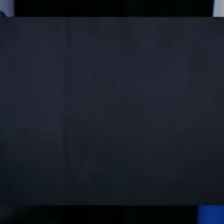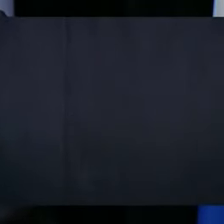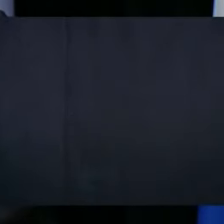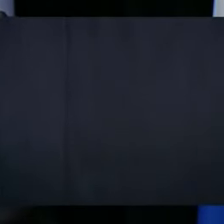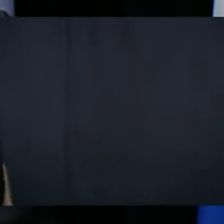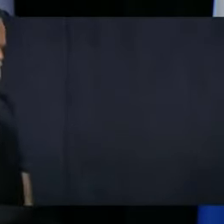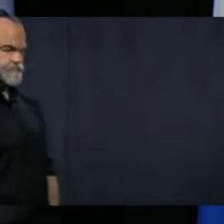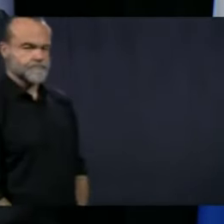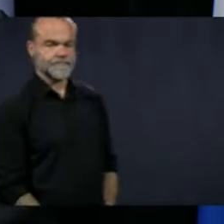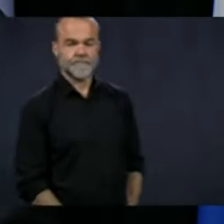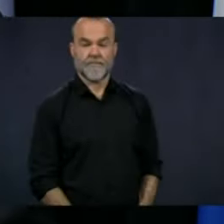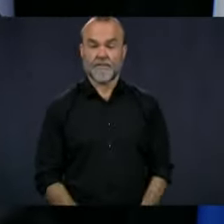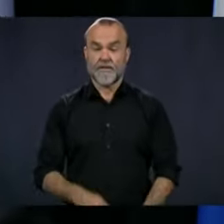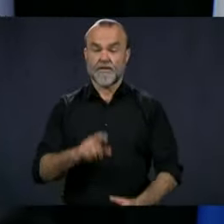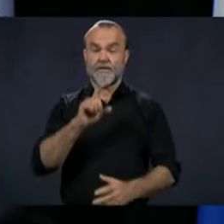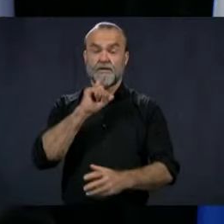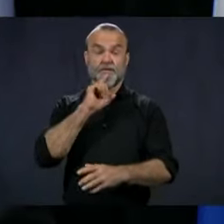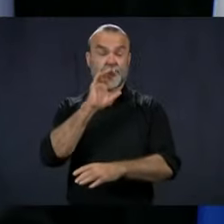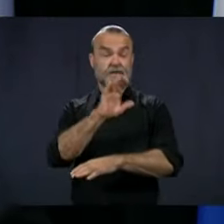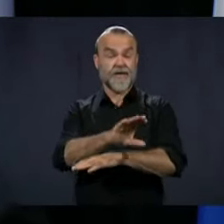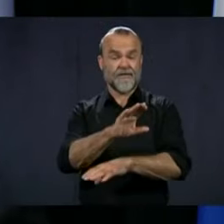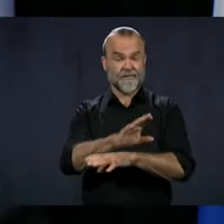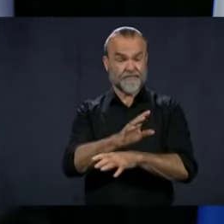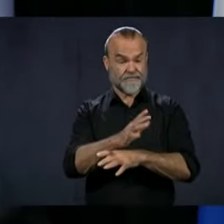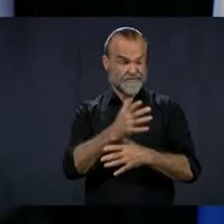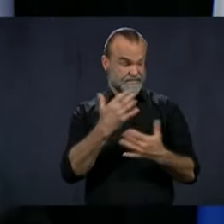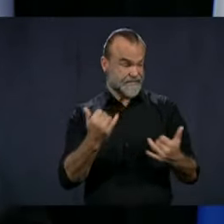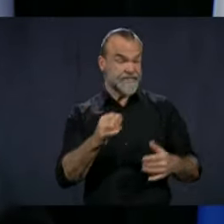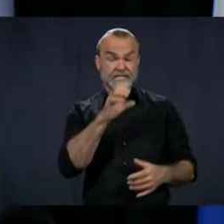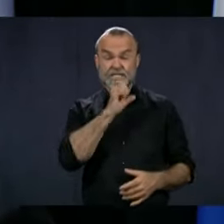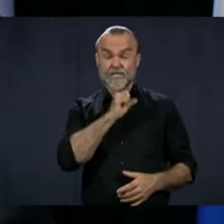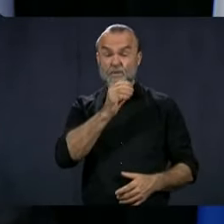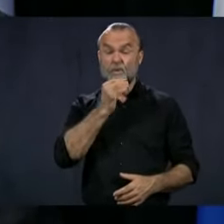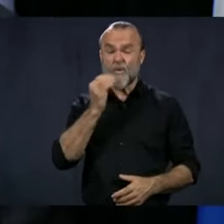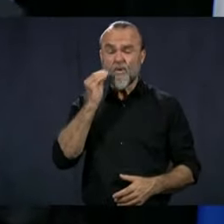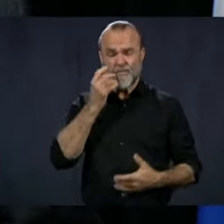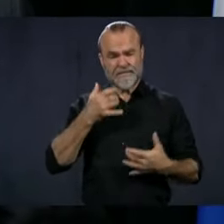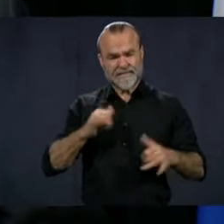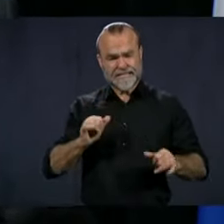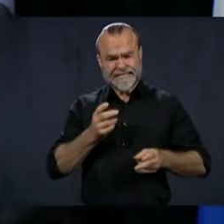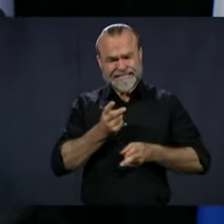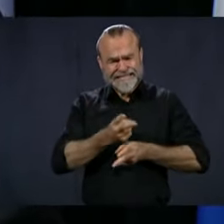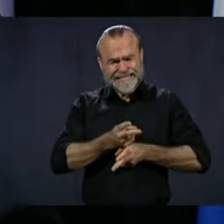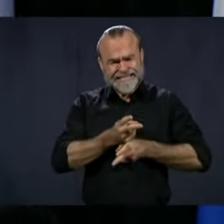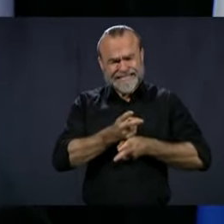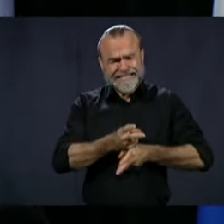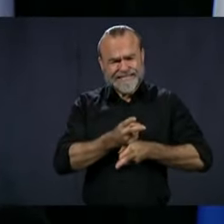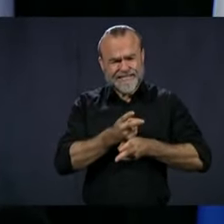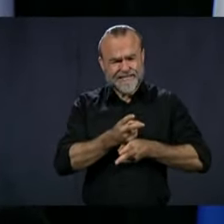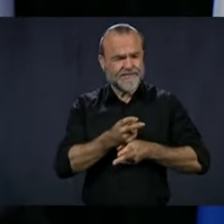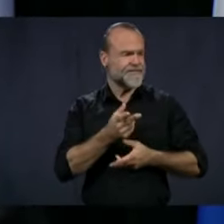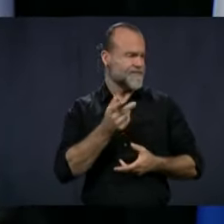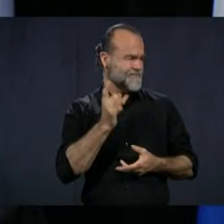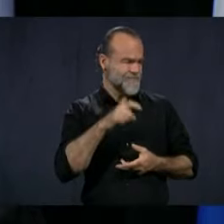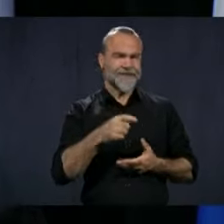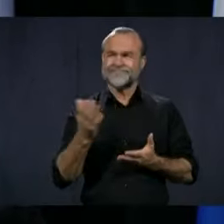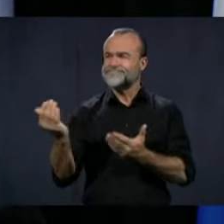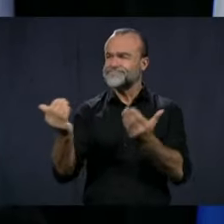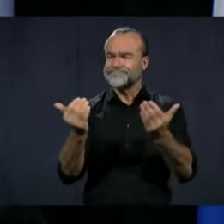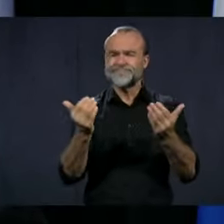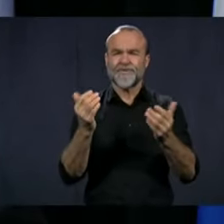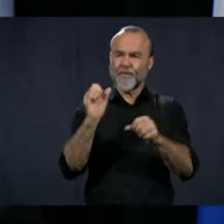The situation remains fragile in senior homes. We need a lot more trained workers.